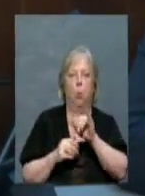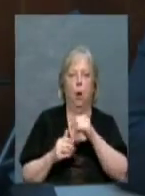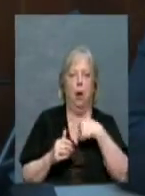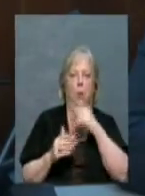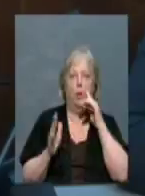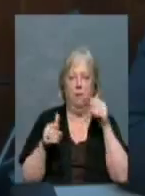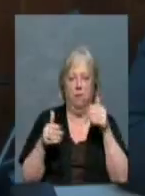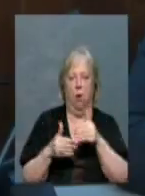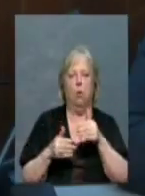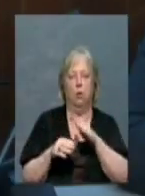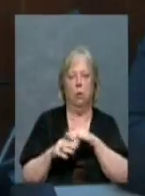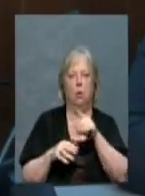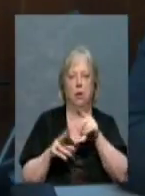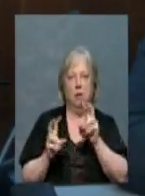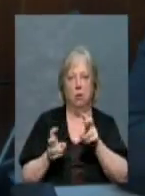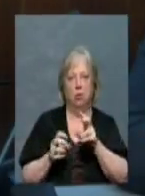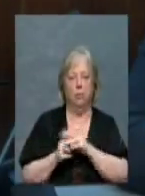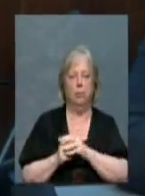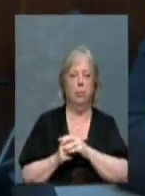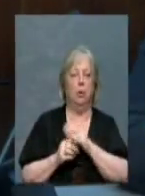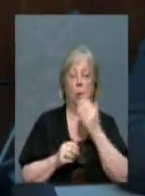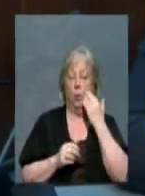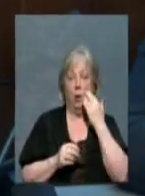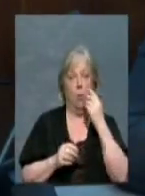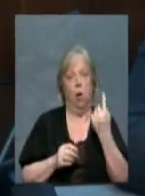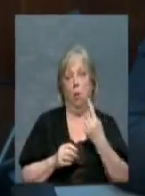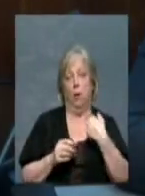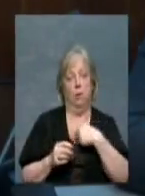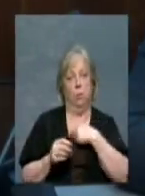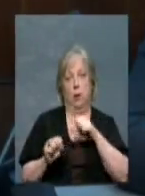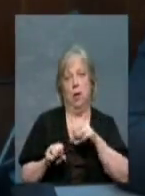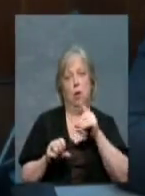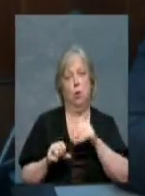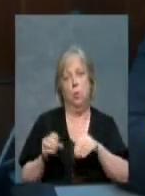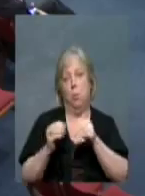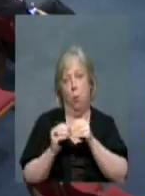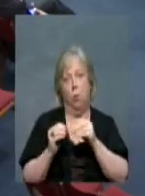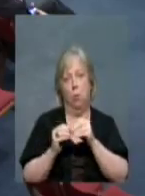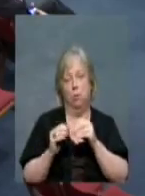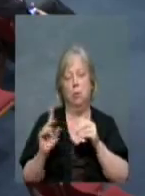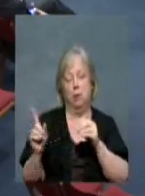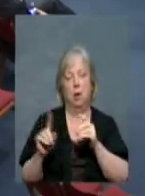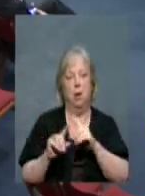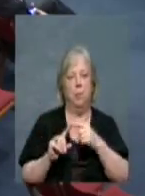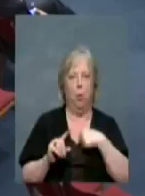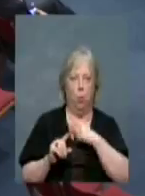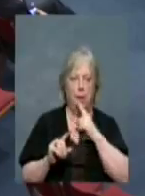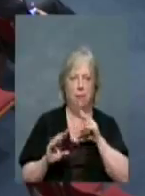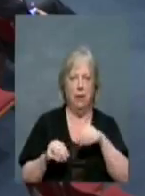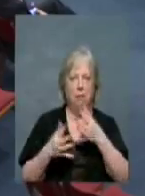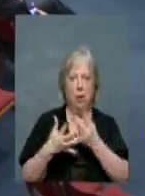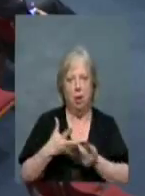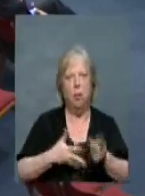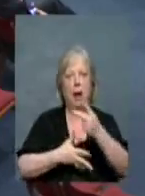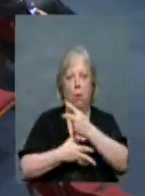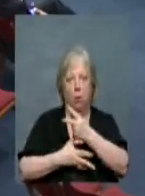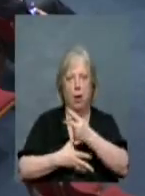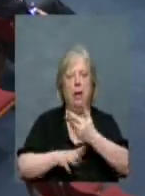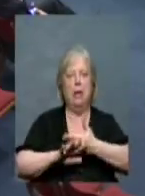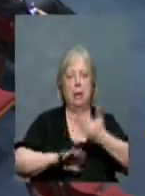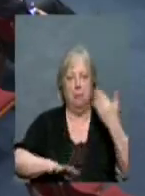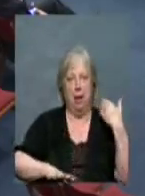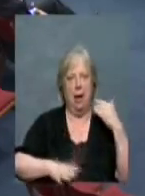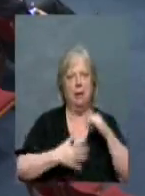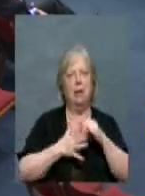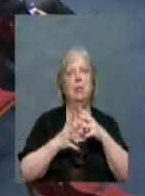you know, there's always more that can be done. No question about that, Director Hendricks. But we certainly have given this a priority in the past that